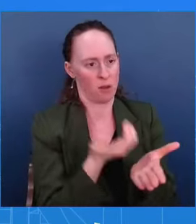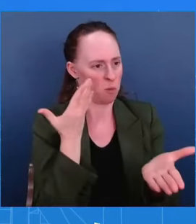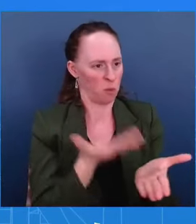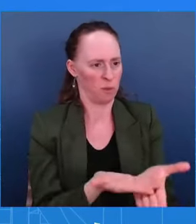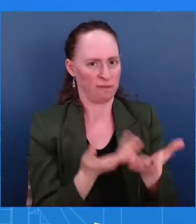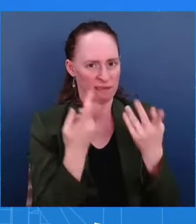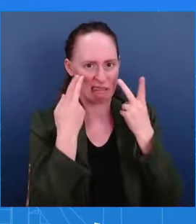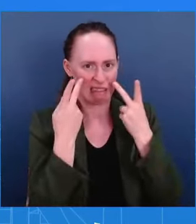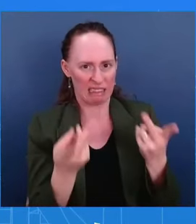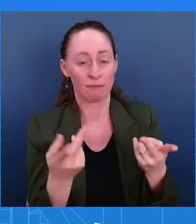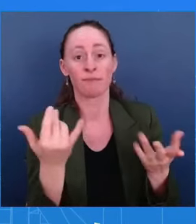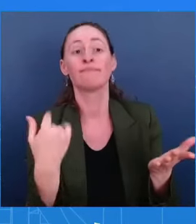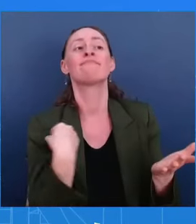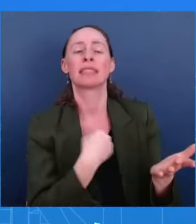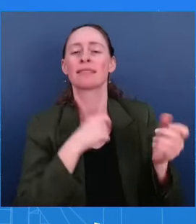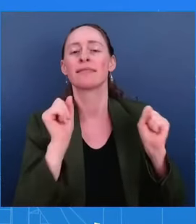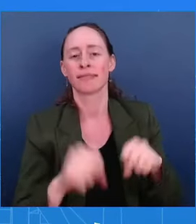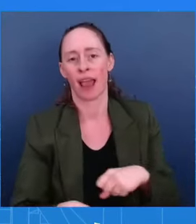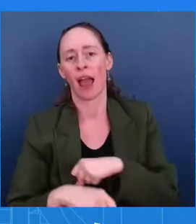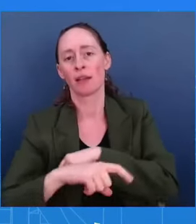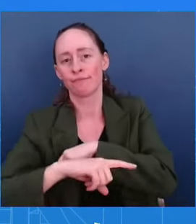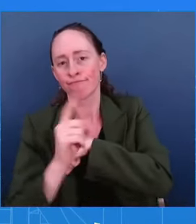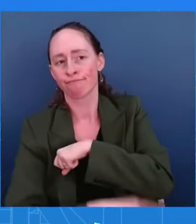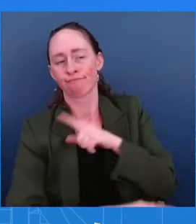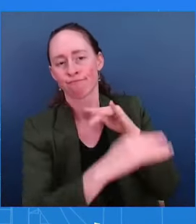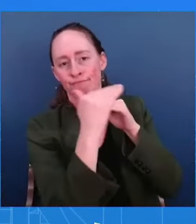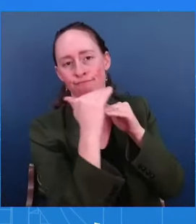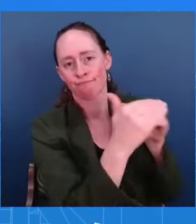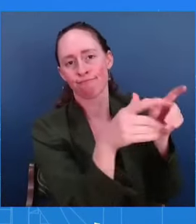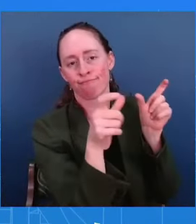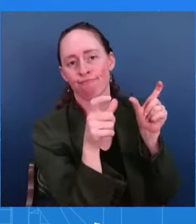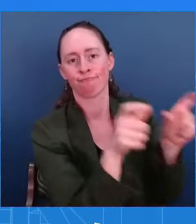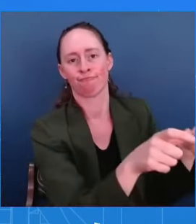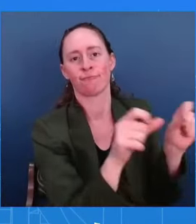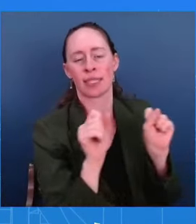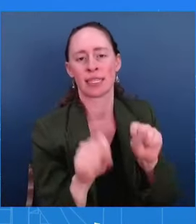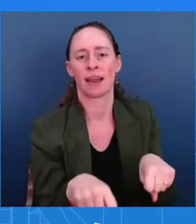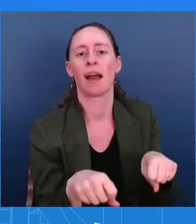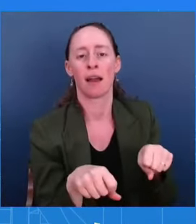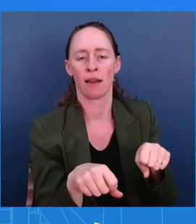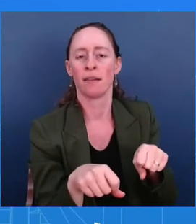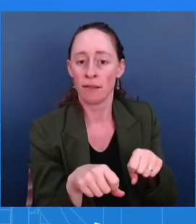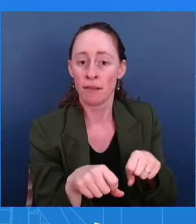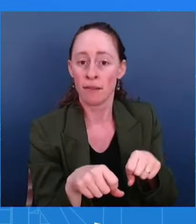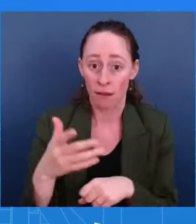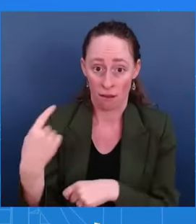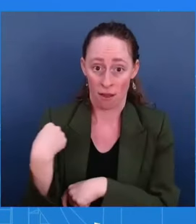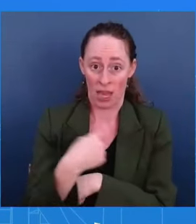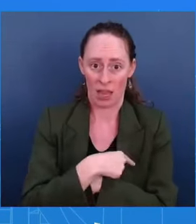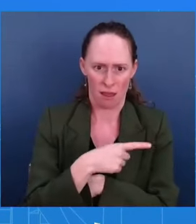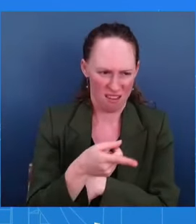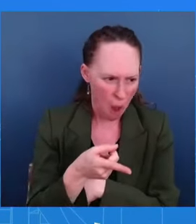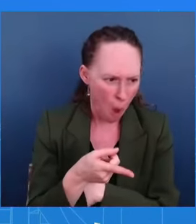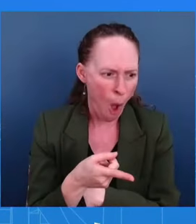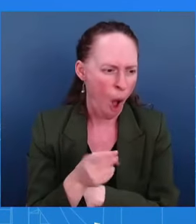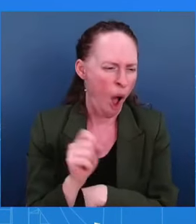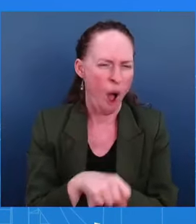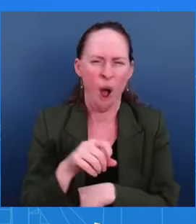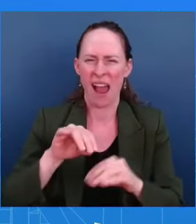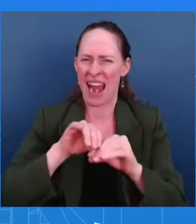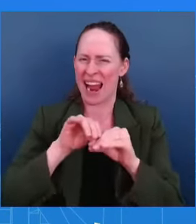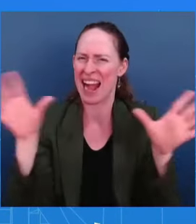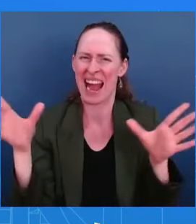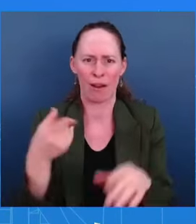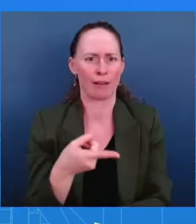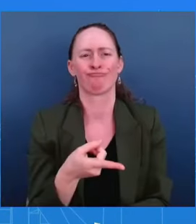But obviously, when we have something declarative that we can speak to, we'll speak to that. And then just on another